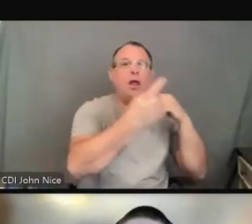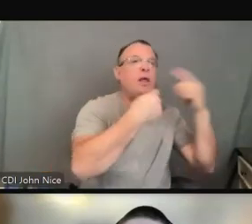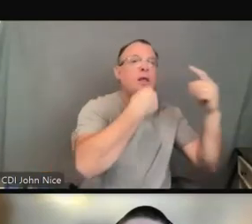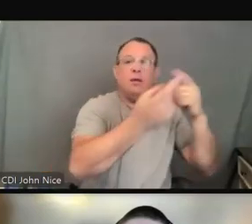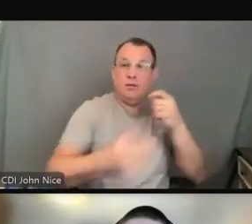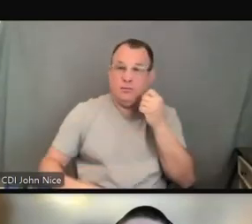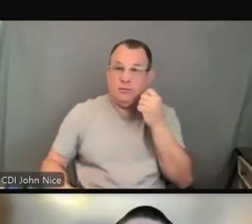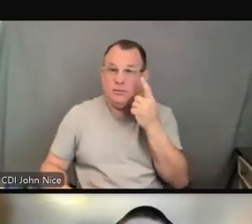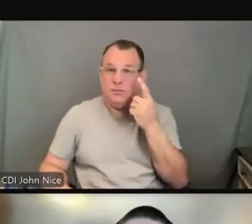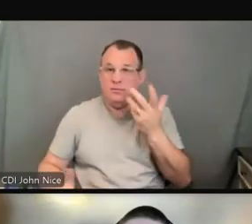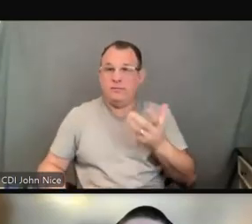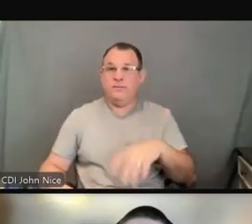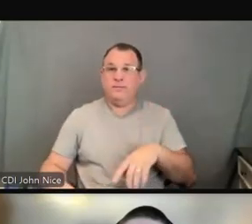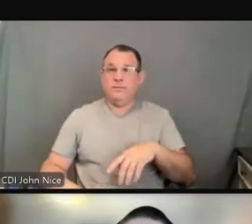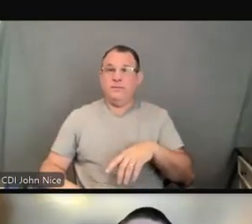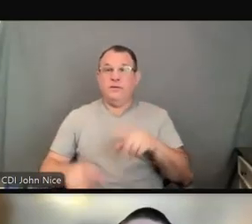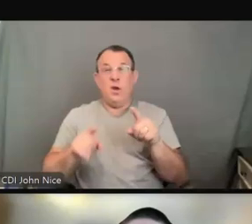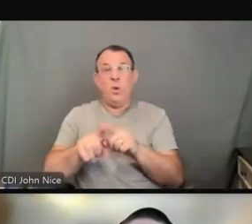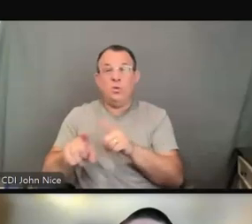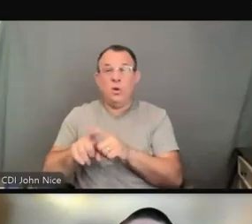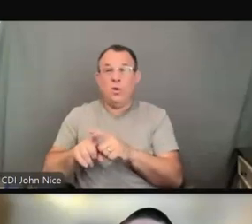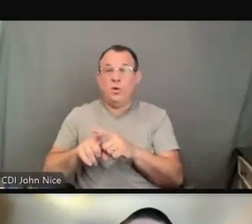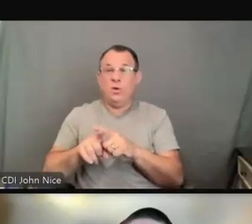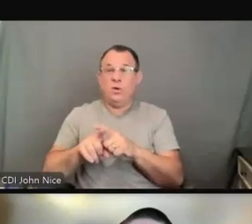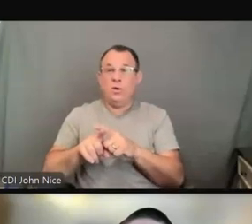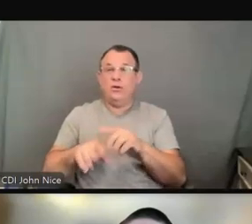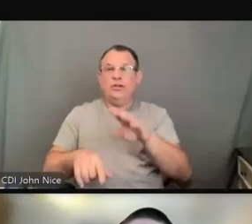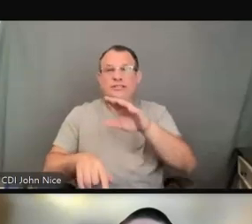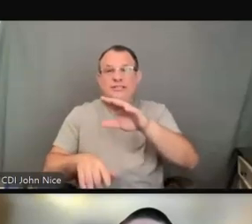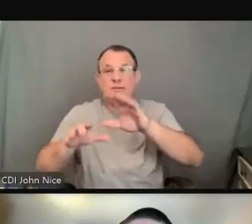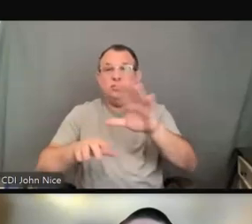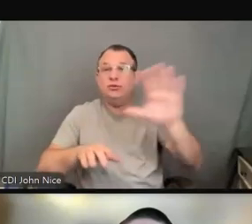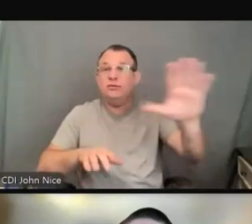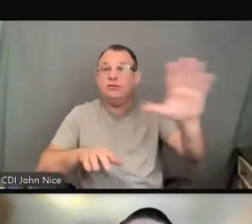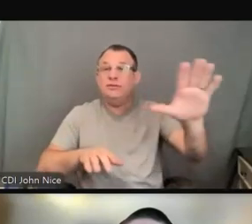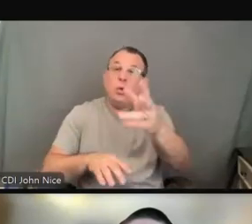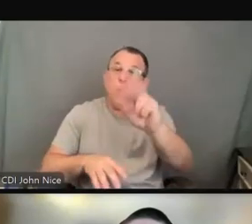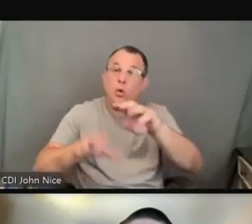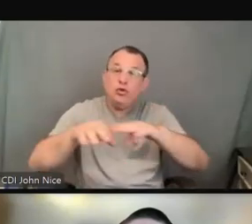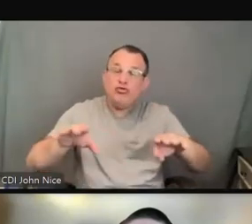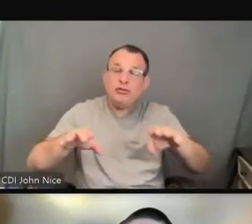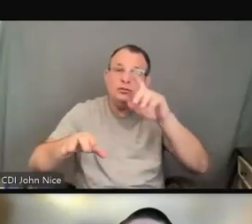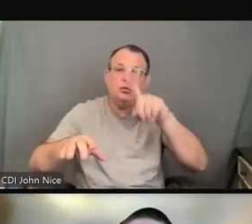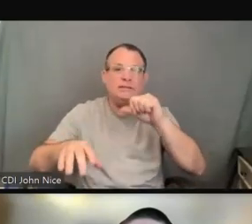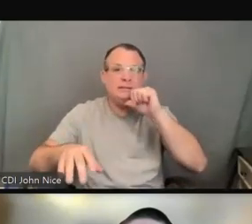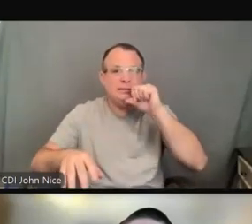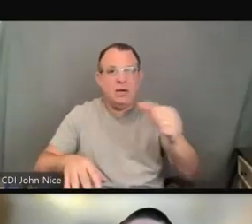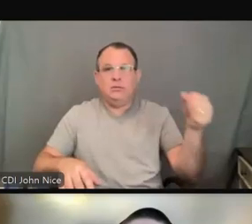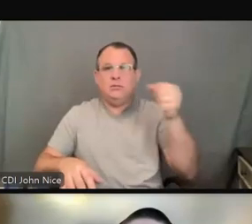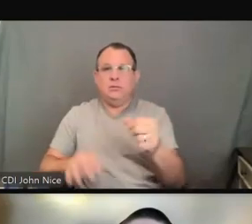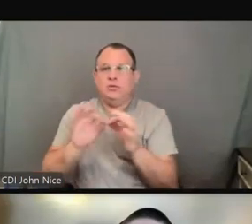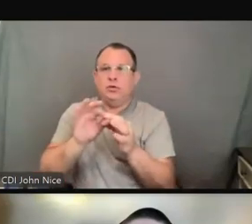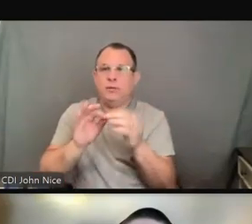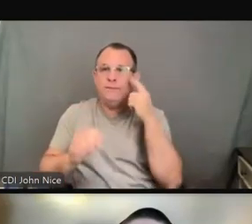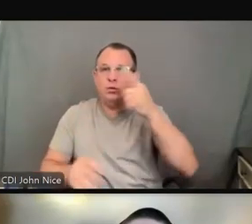never be used to interpret. There's only one instance under law where a child may